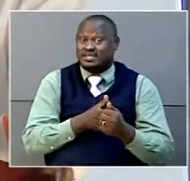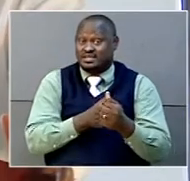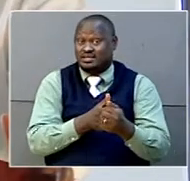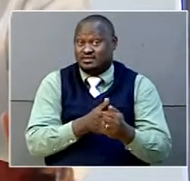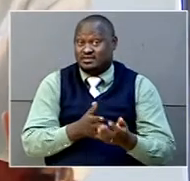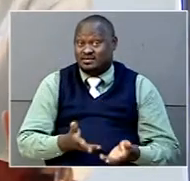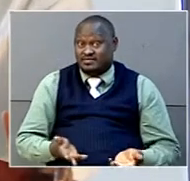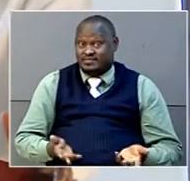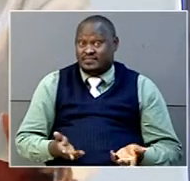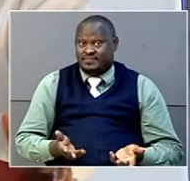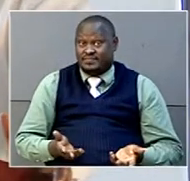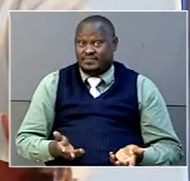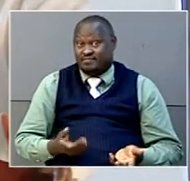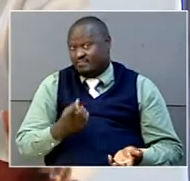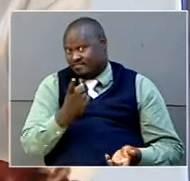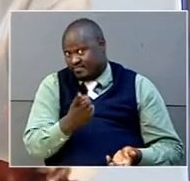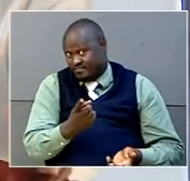This type of...